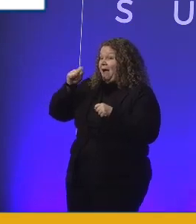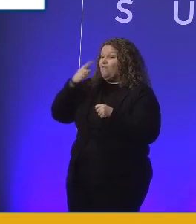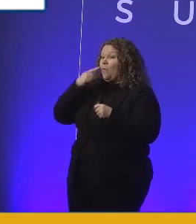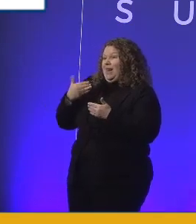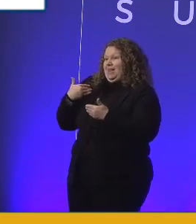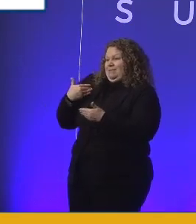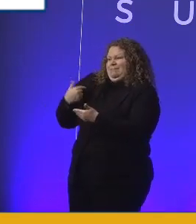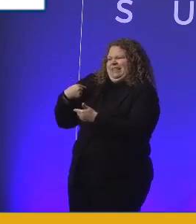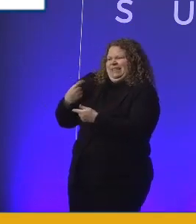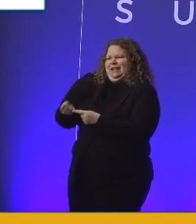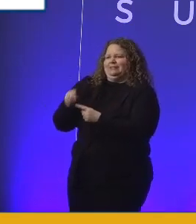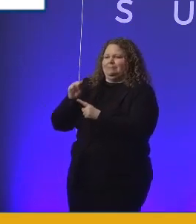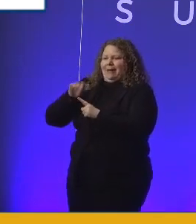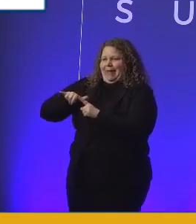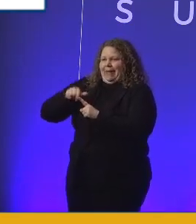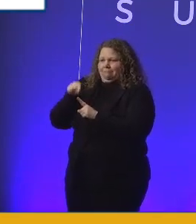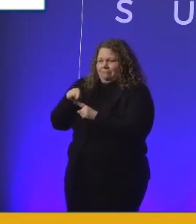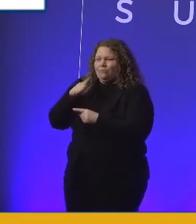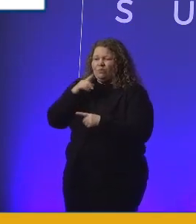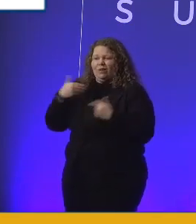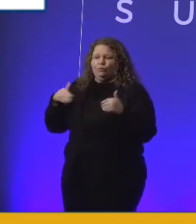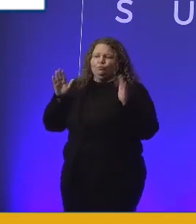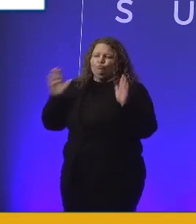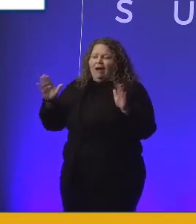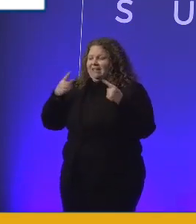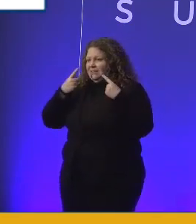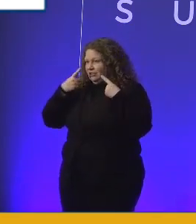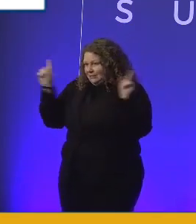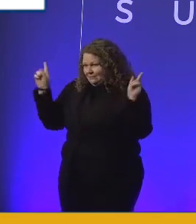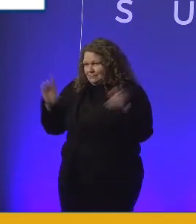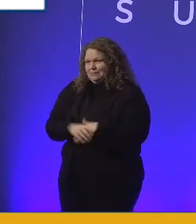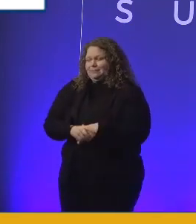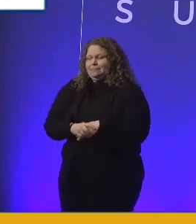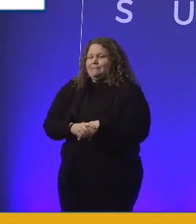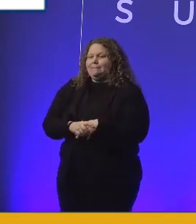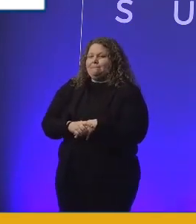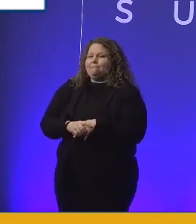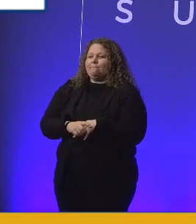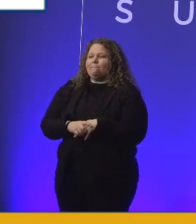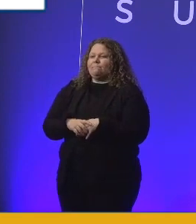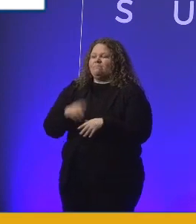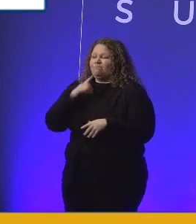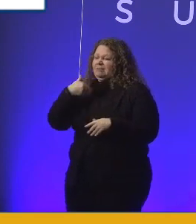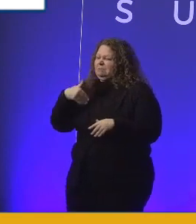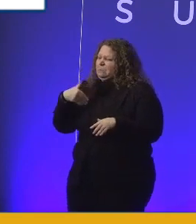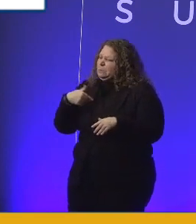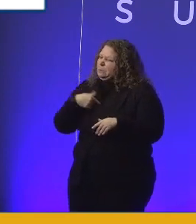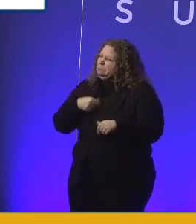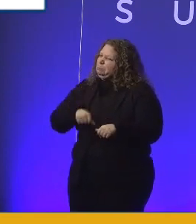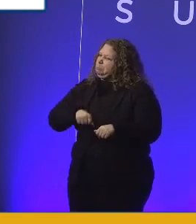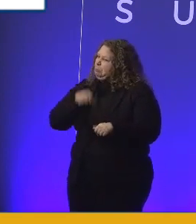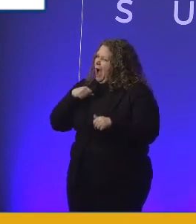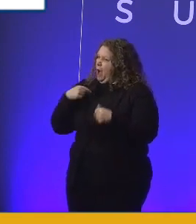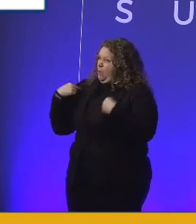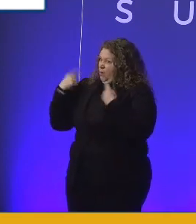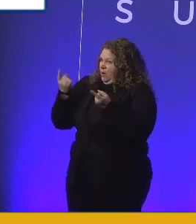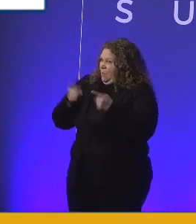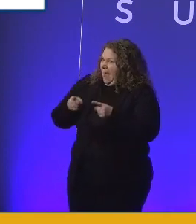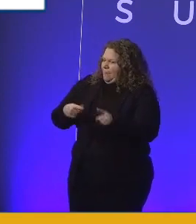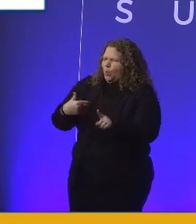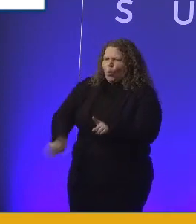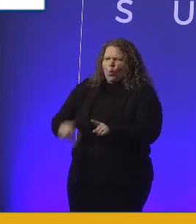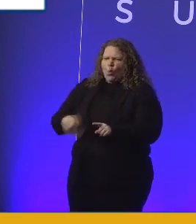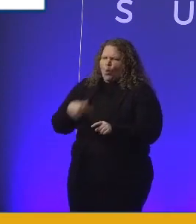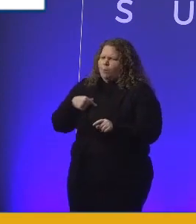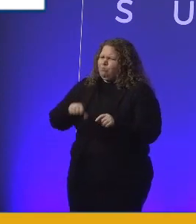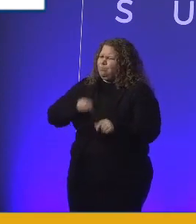I think it's an incredible achievement. I'm really, really proud of what's happened. But I'm also really,